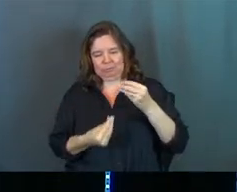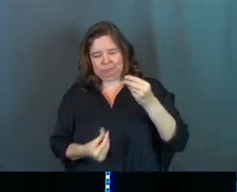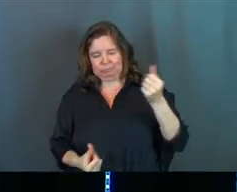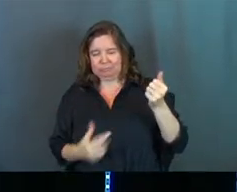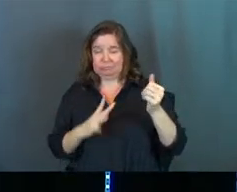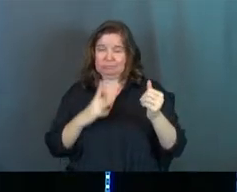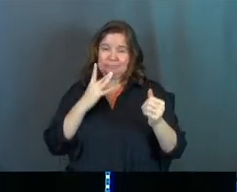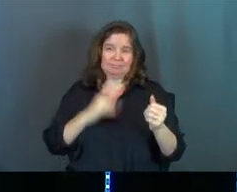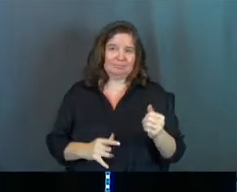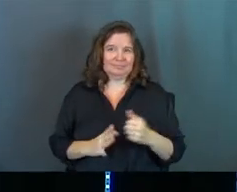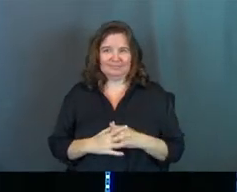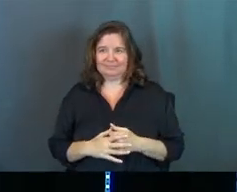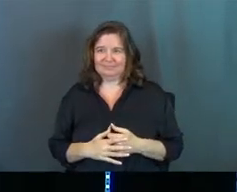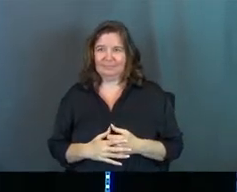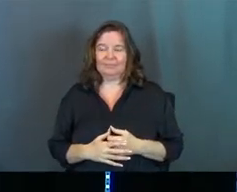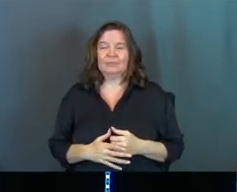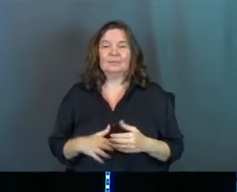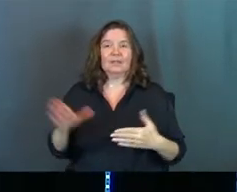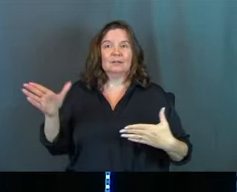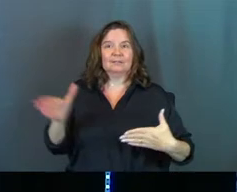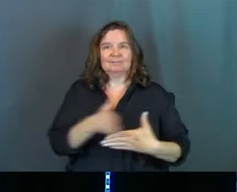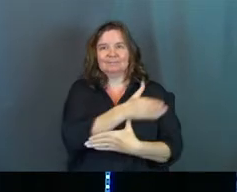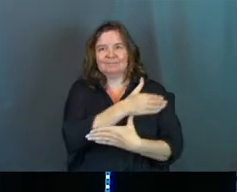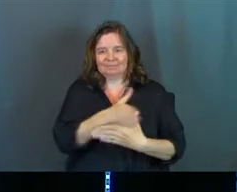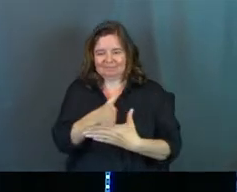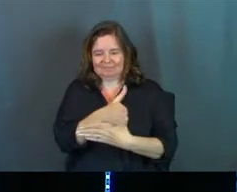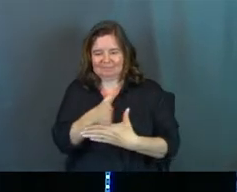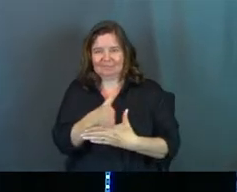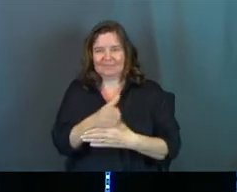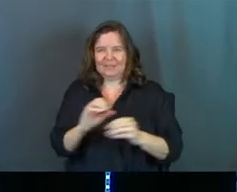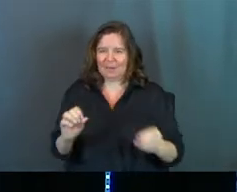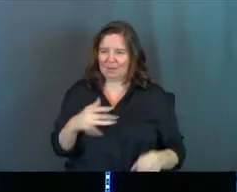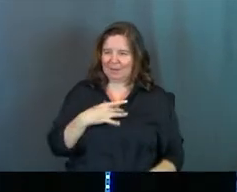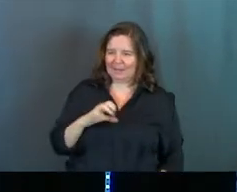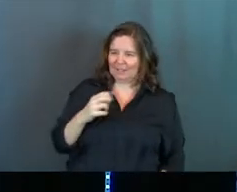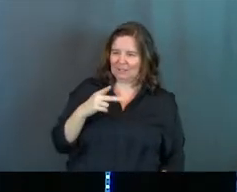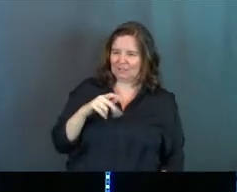Like, this is fantastic. This is so good. Nobody likes chips ahoy.